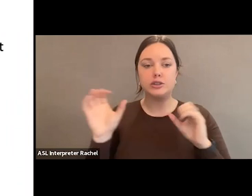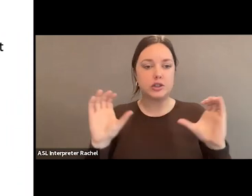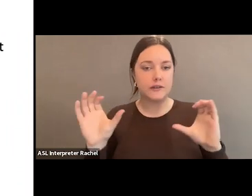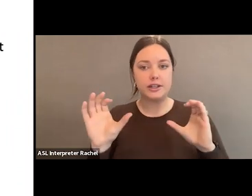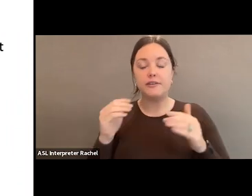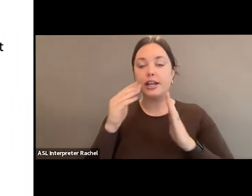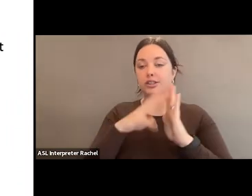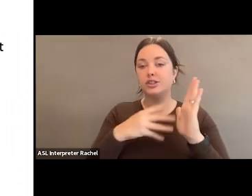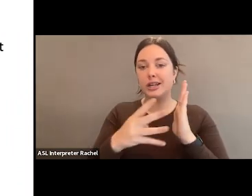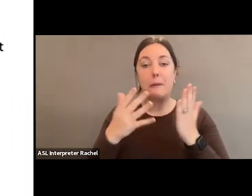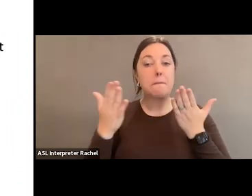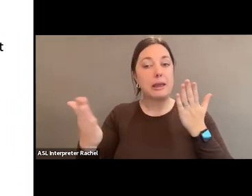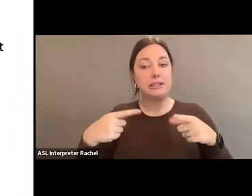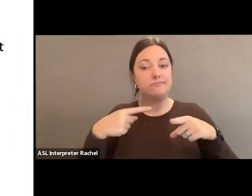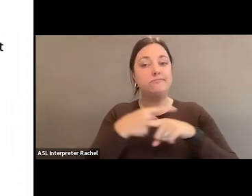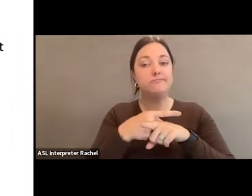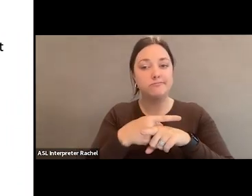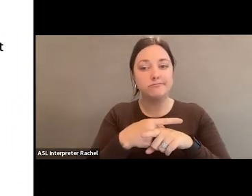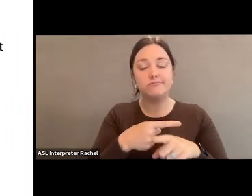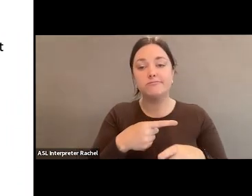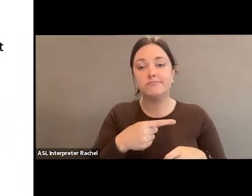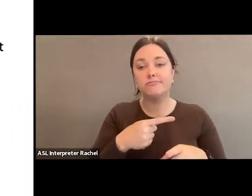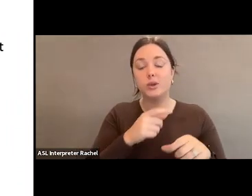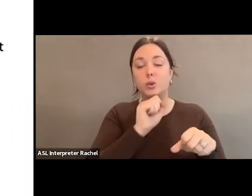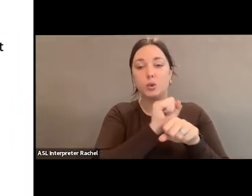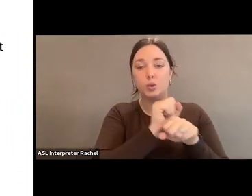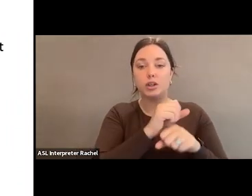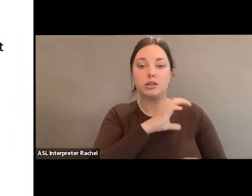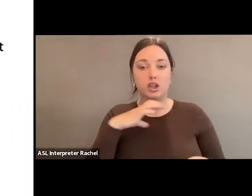legislative work that Congress works on.